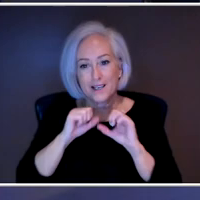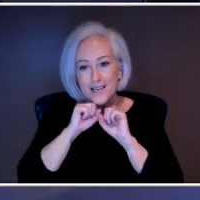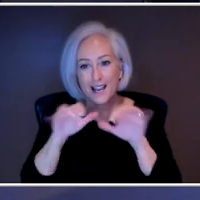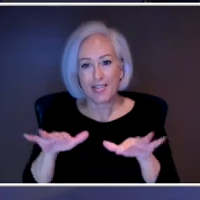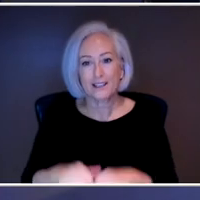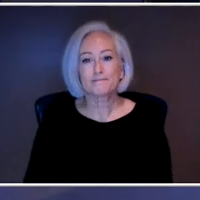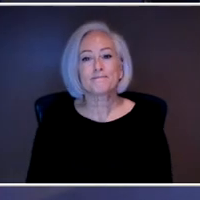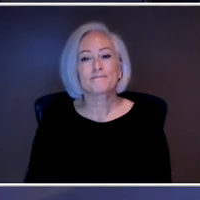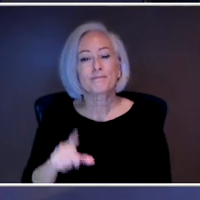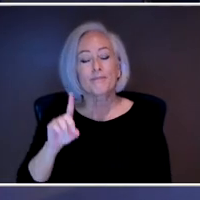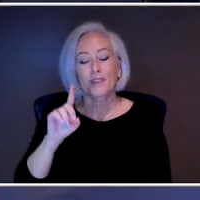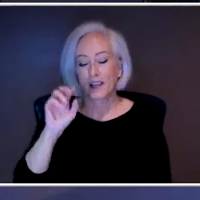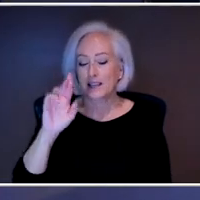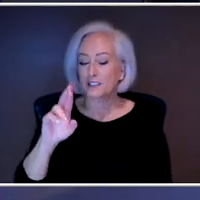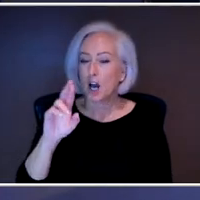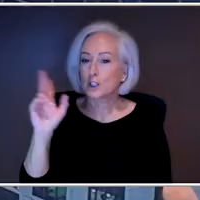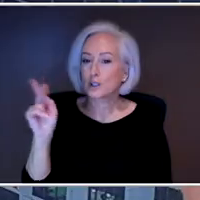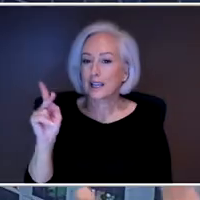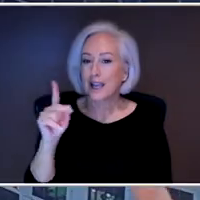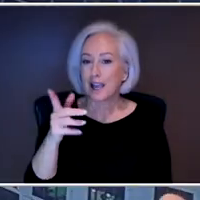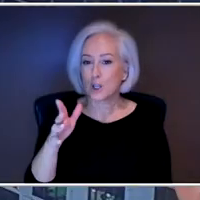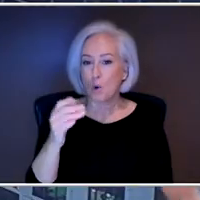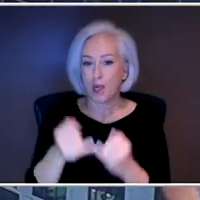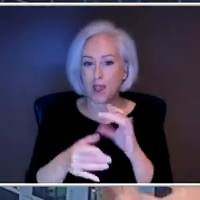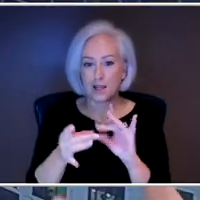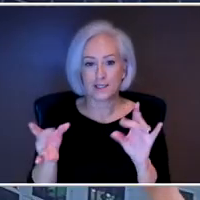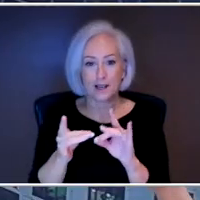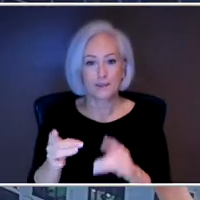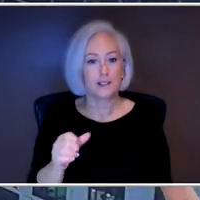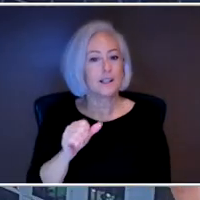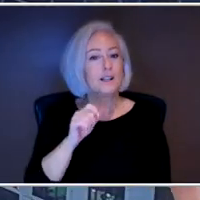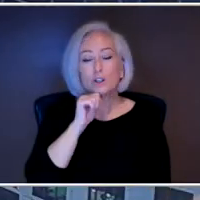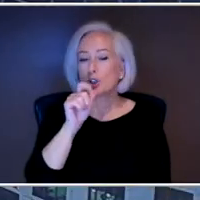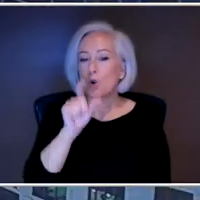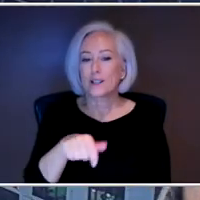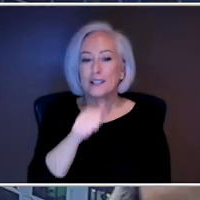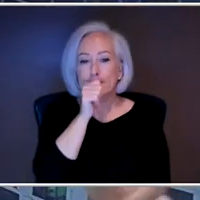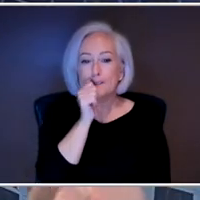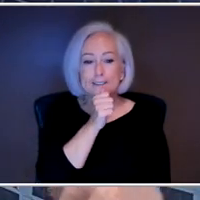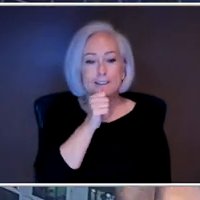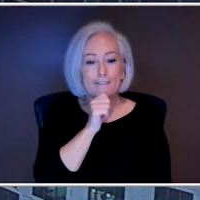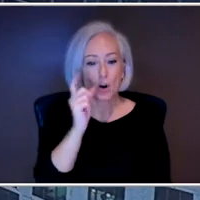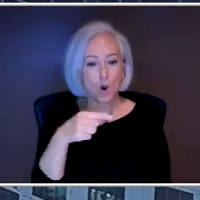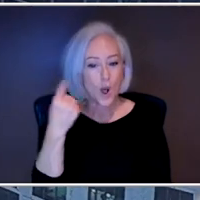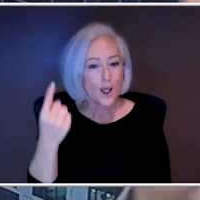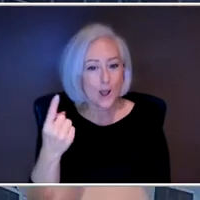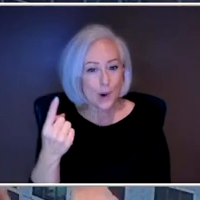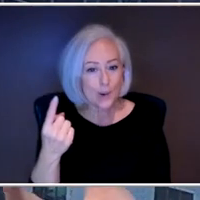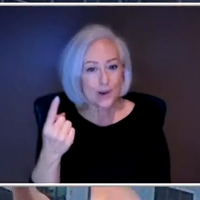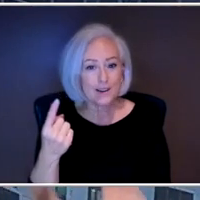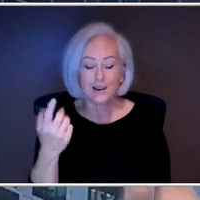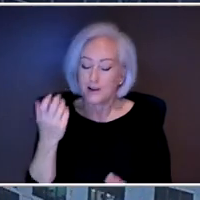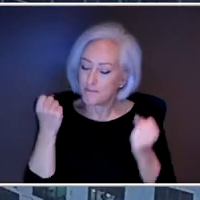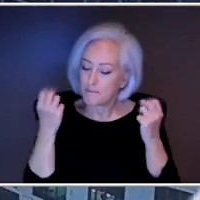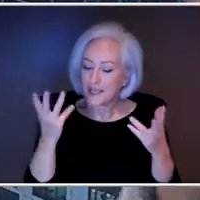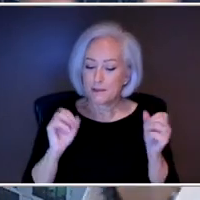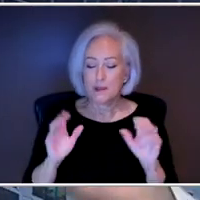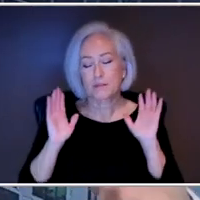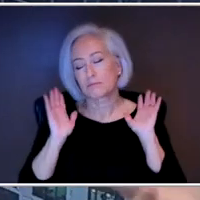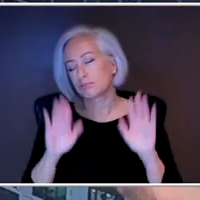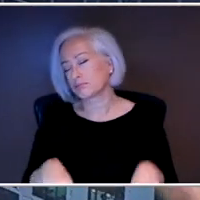in your opinion from today's chat? Yeah, you don't have to suffer alone. I think that's the biggest thing is everybody feels like it's too big. Their story is too